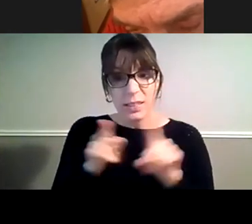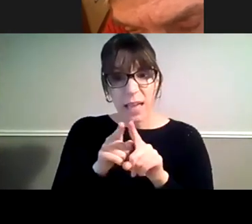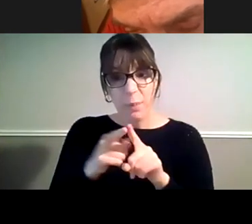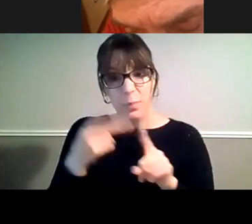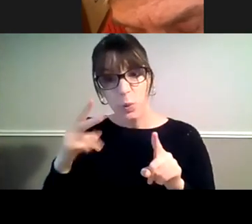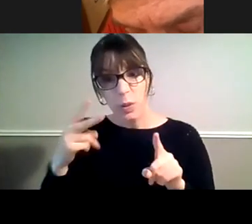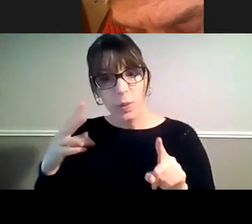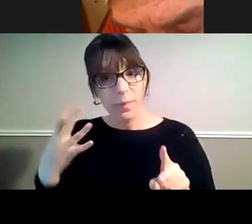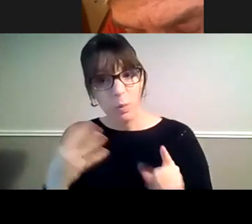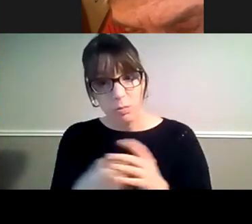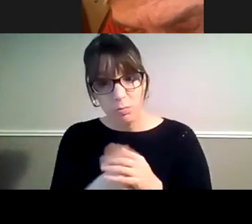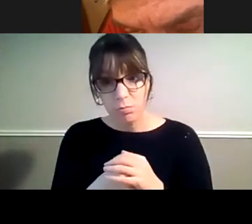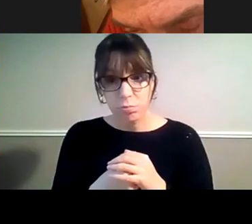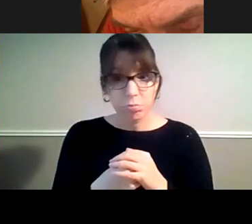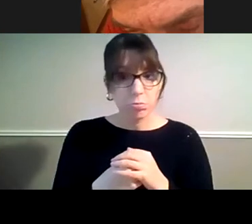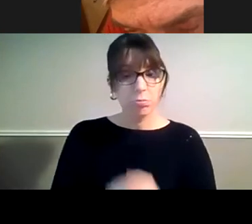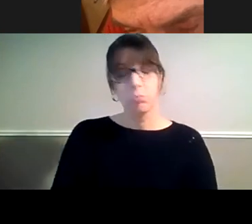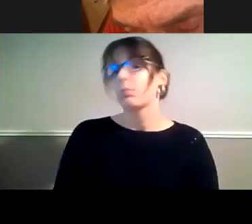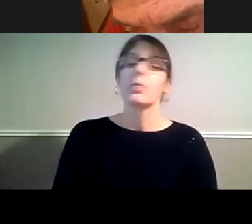the time that the NDI has started?